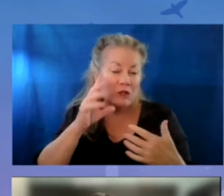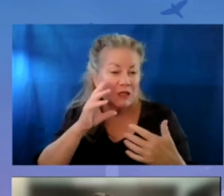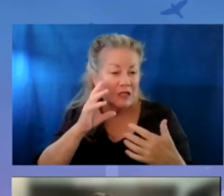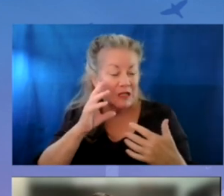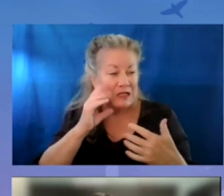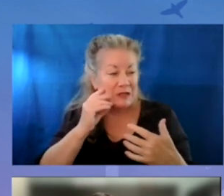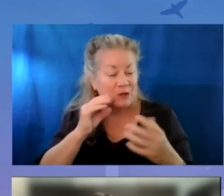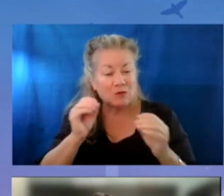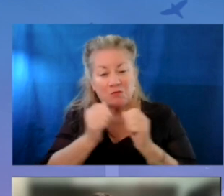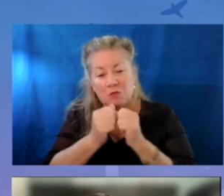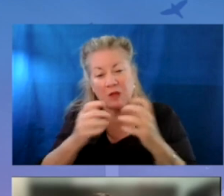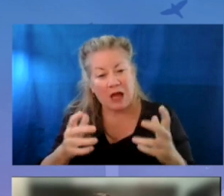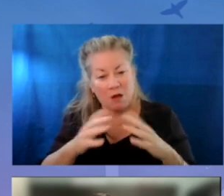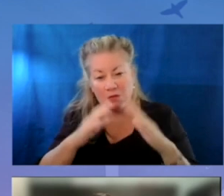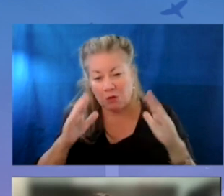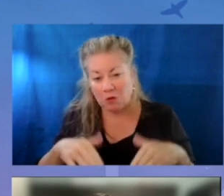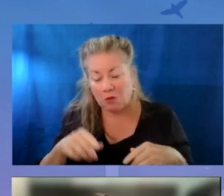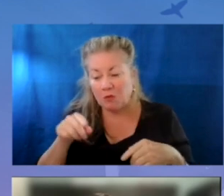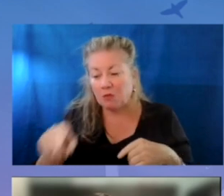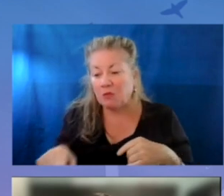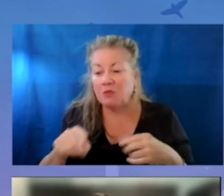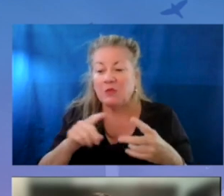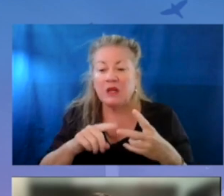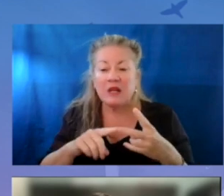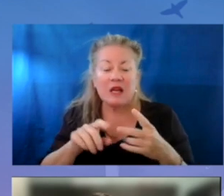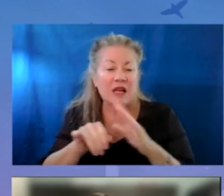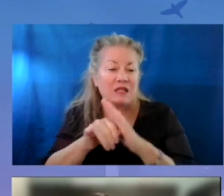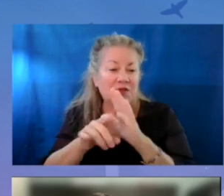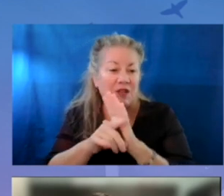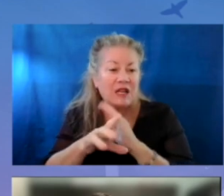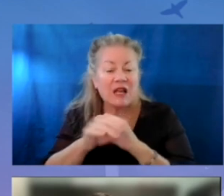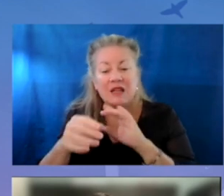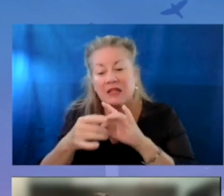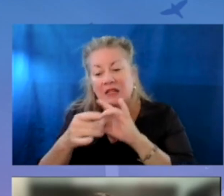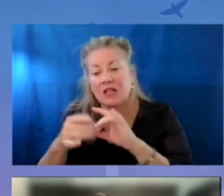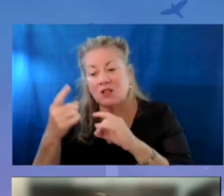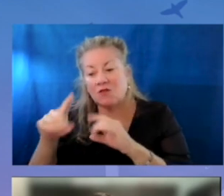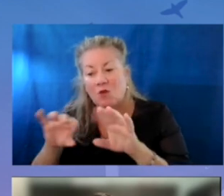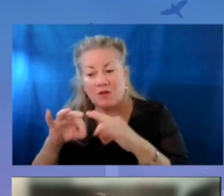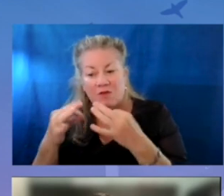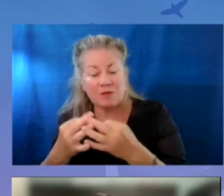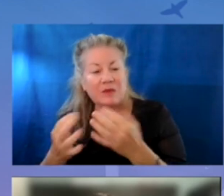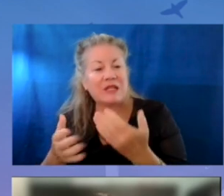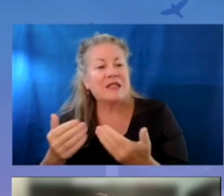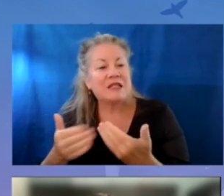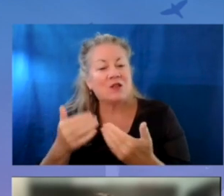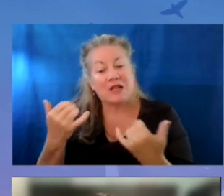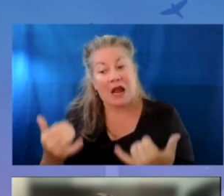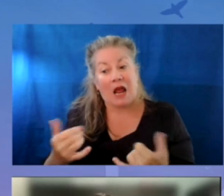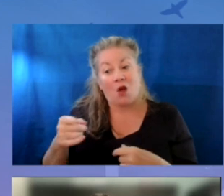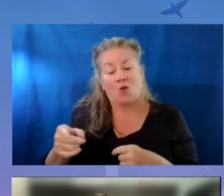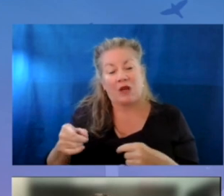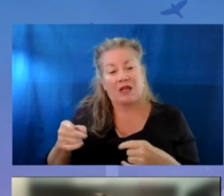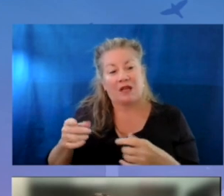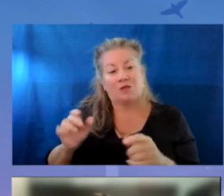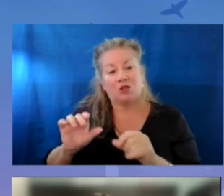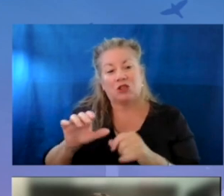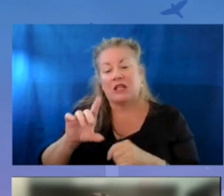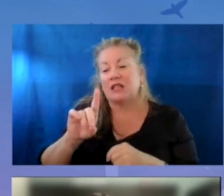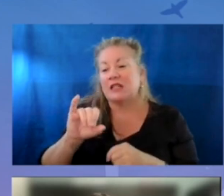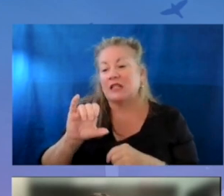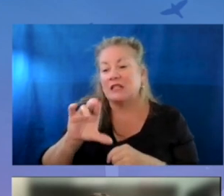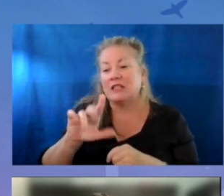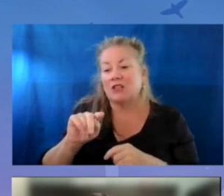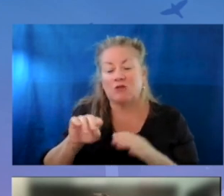experiencing homelessness. But the identification process and the connection for those families has been easier because we can push in at the